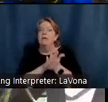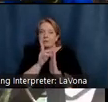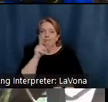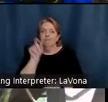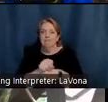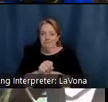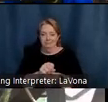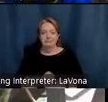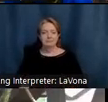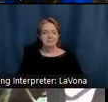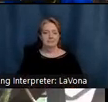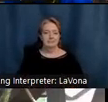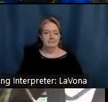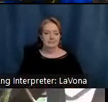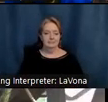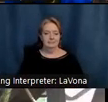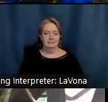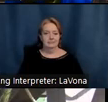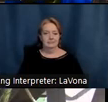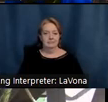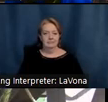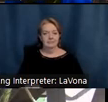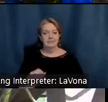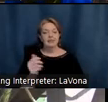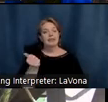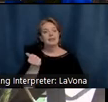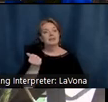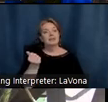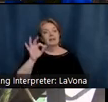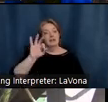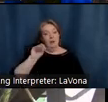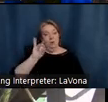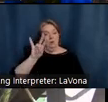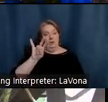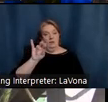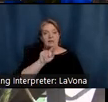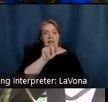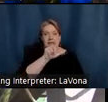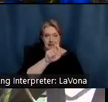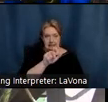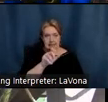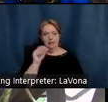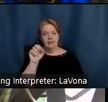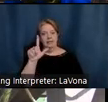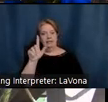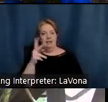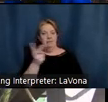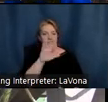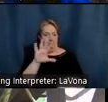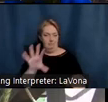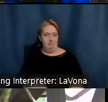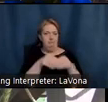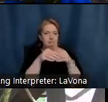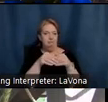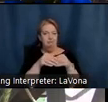He married Selma on August 9, 1907. Selma was wearing her wedding dress and